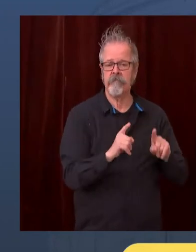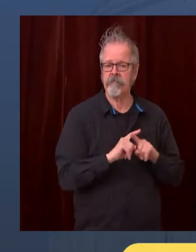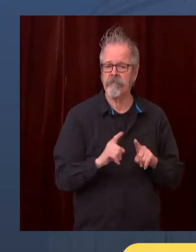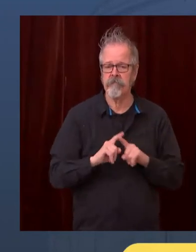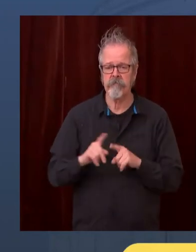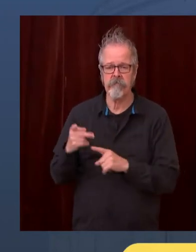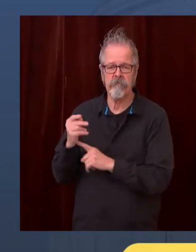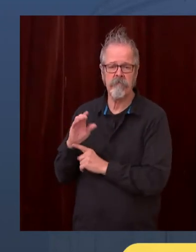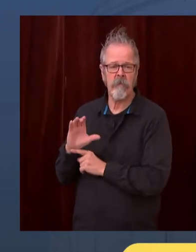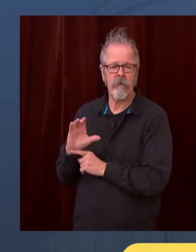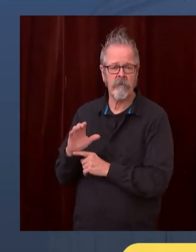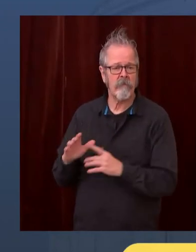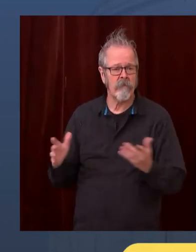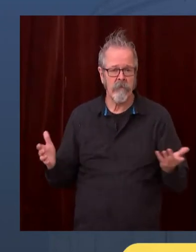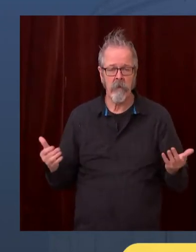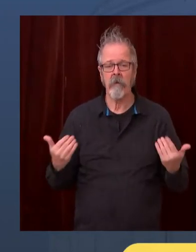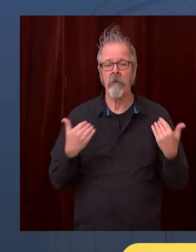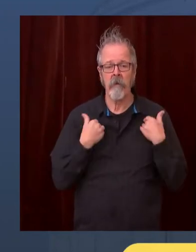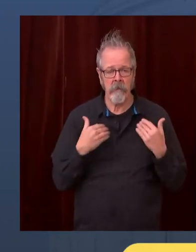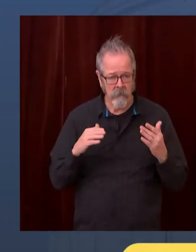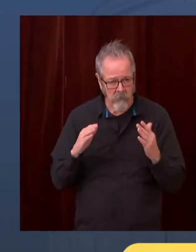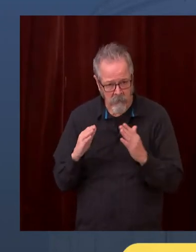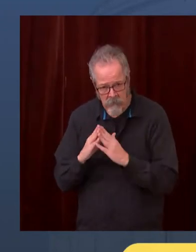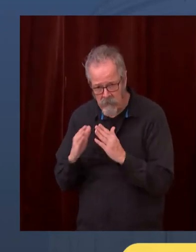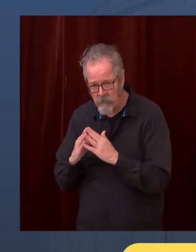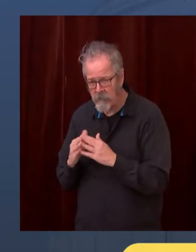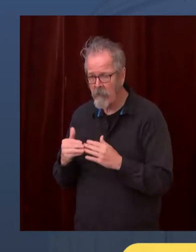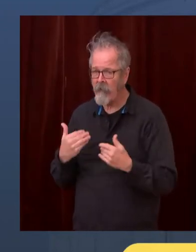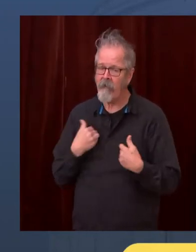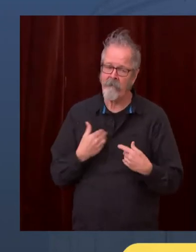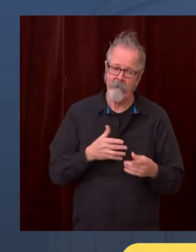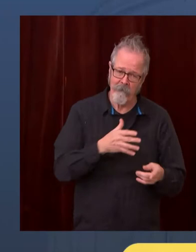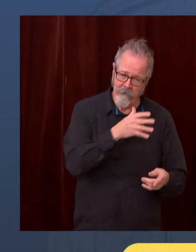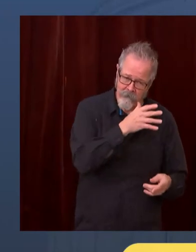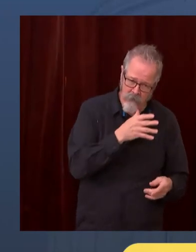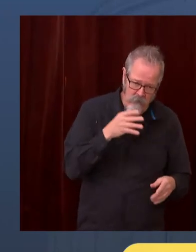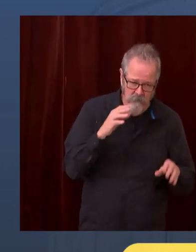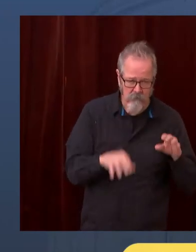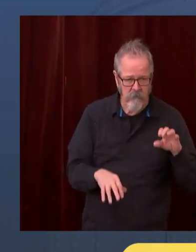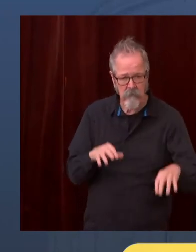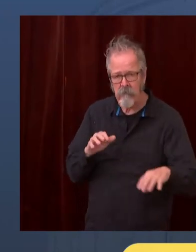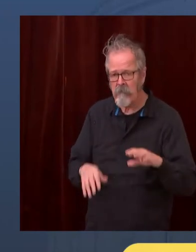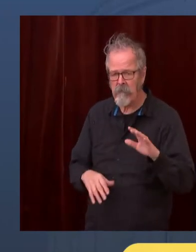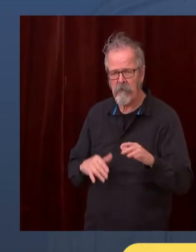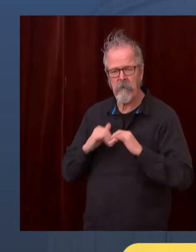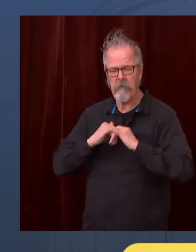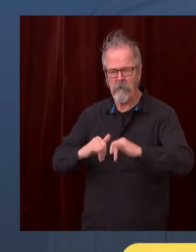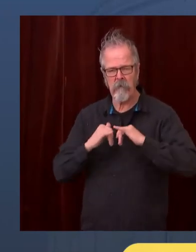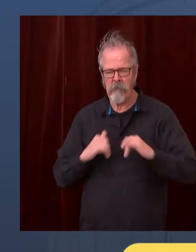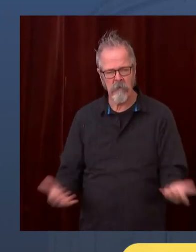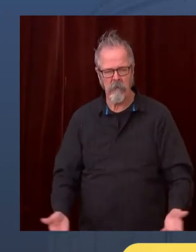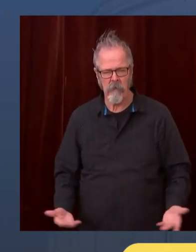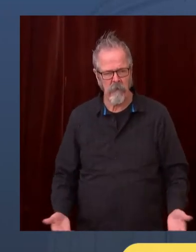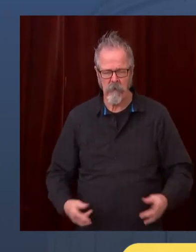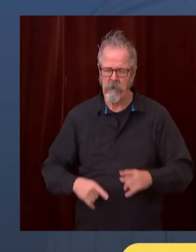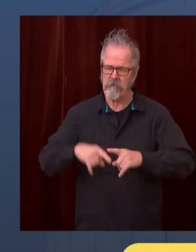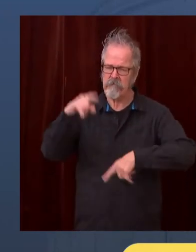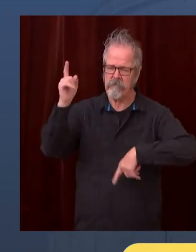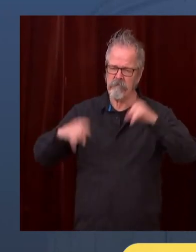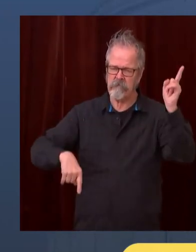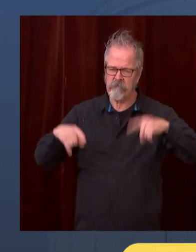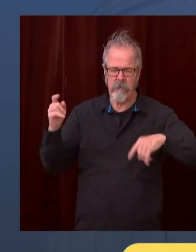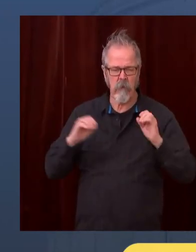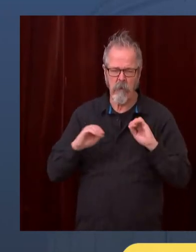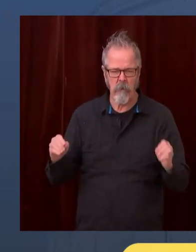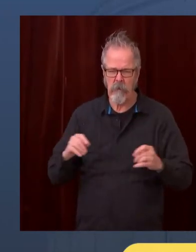challenged by very much very similar kinds of ways of, if you will,